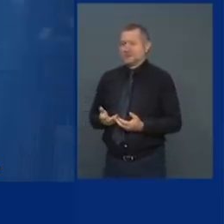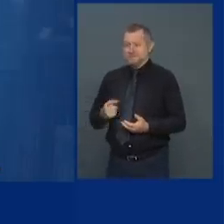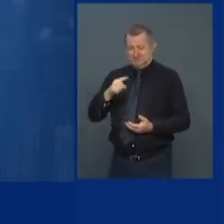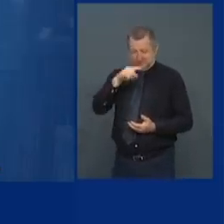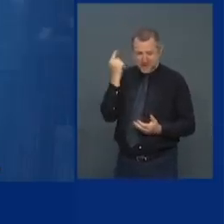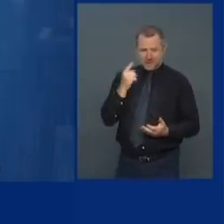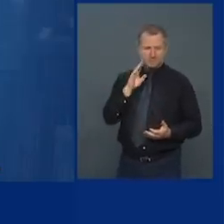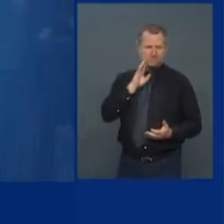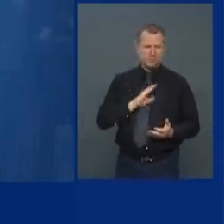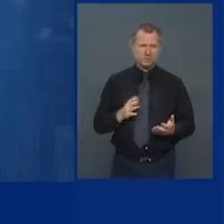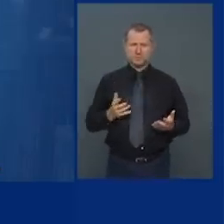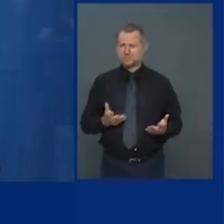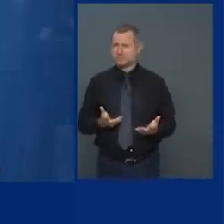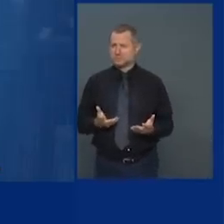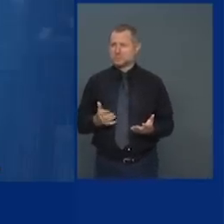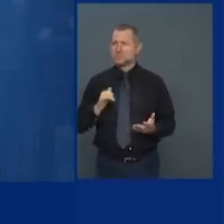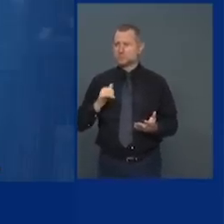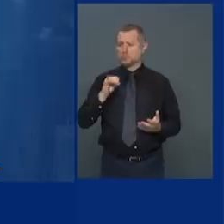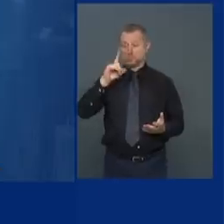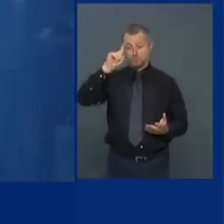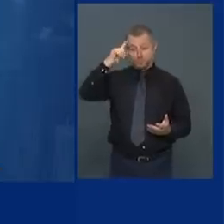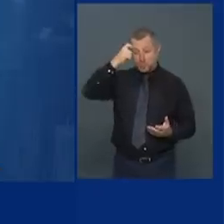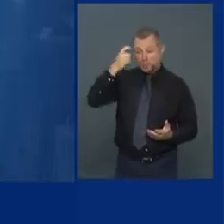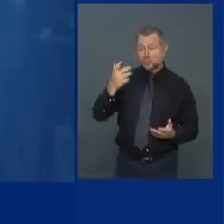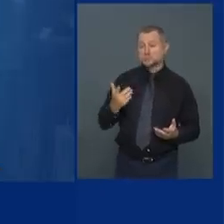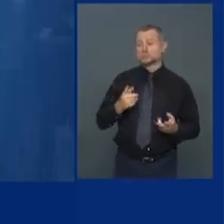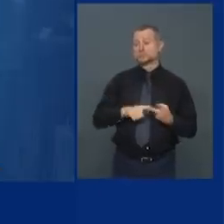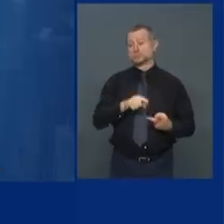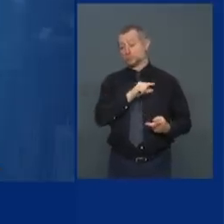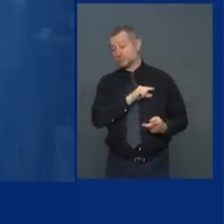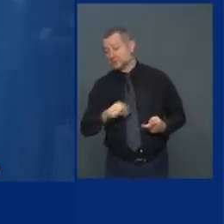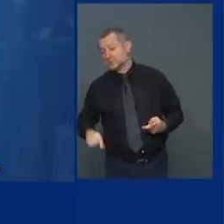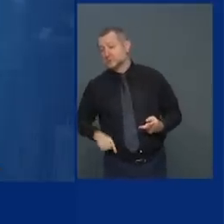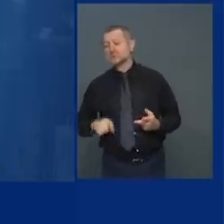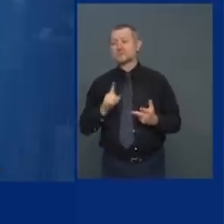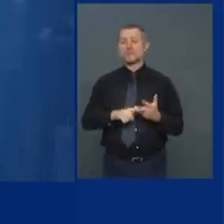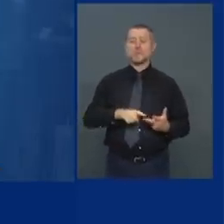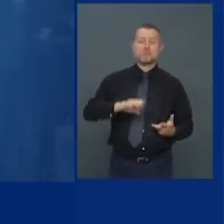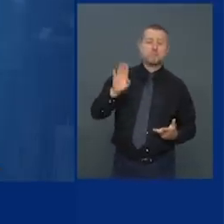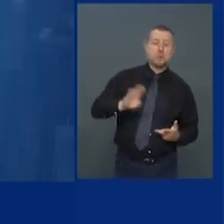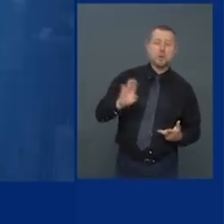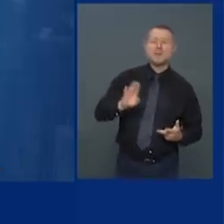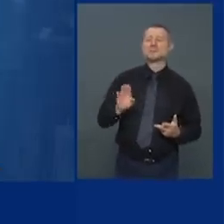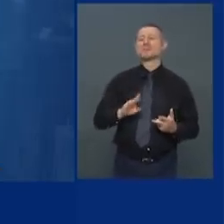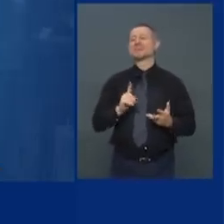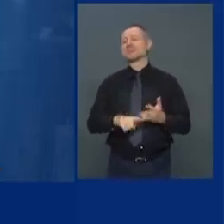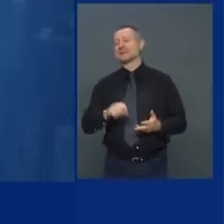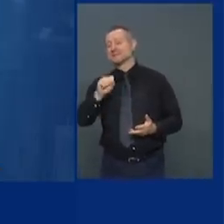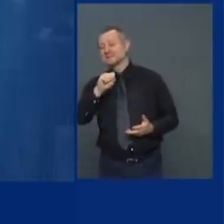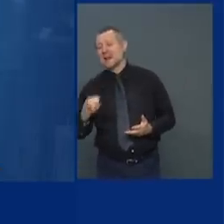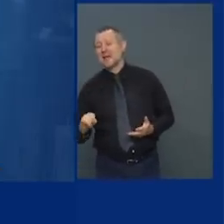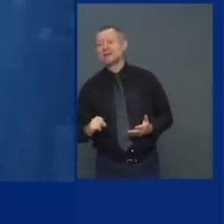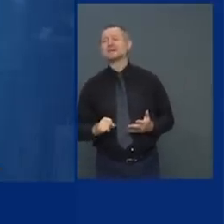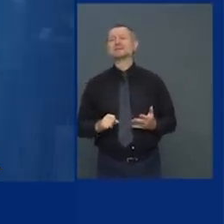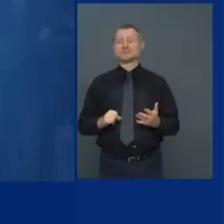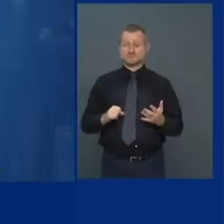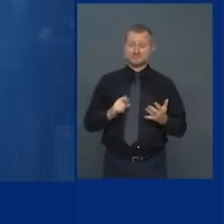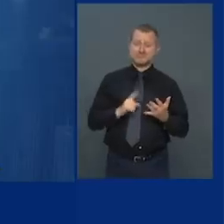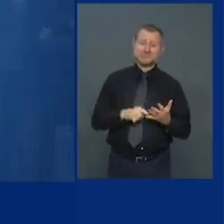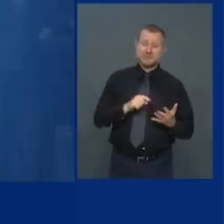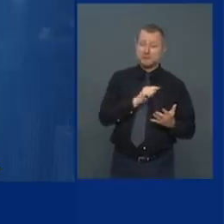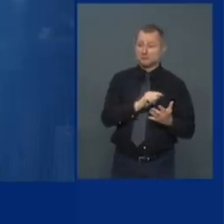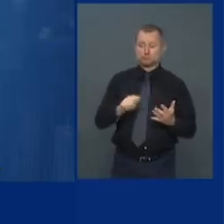Bronx Queens Brooklyn Staten Island that's why they're concerned